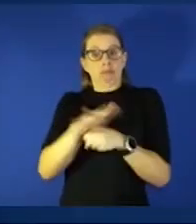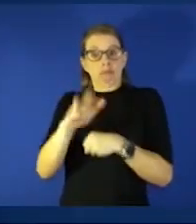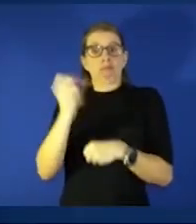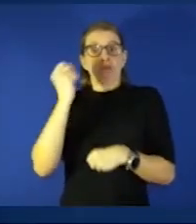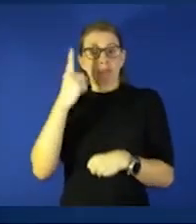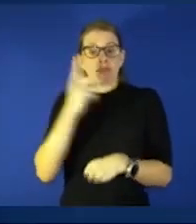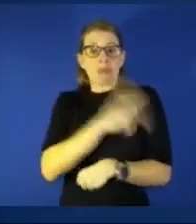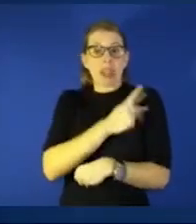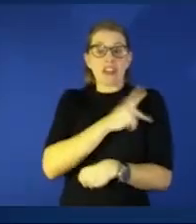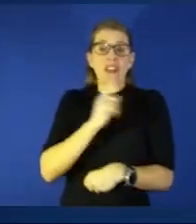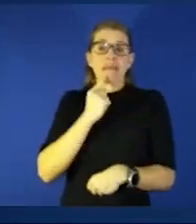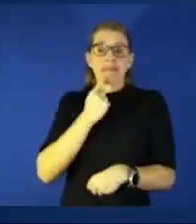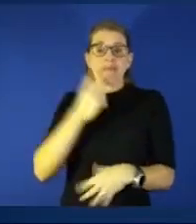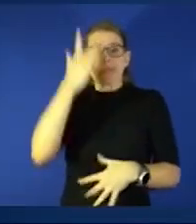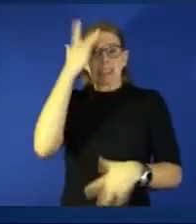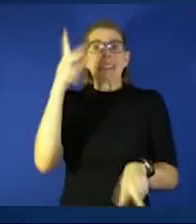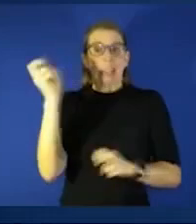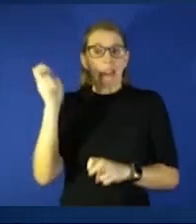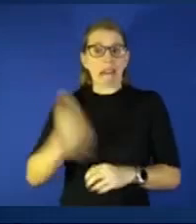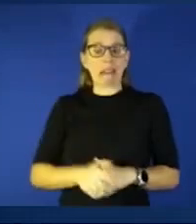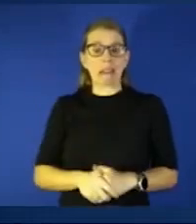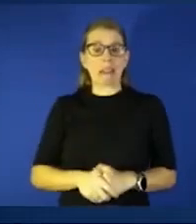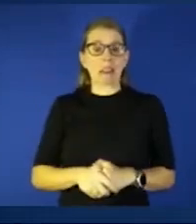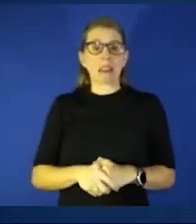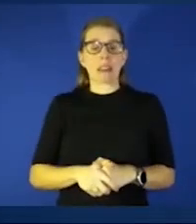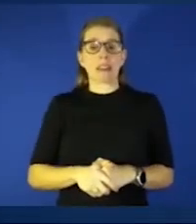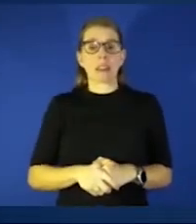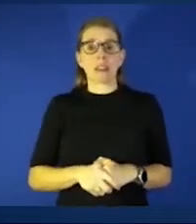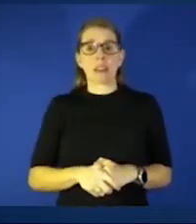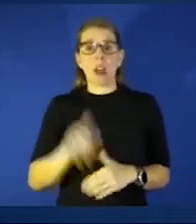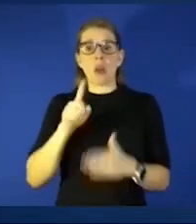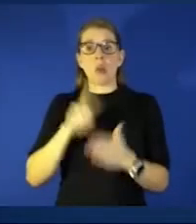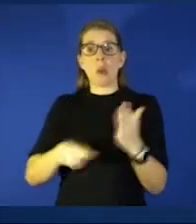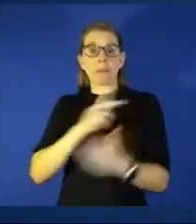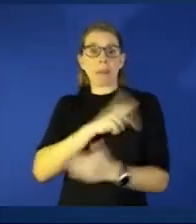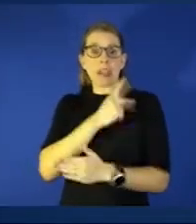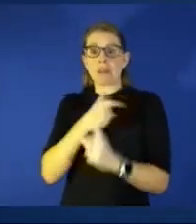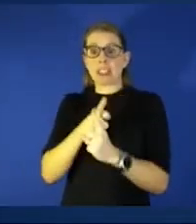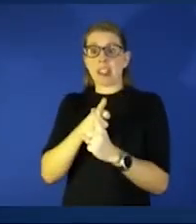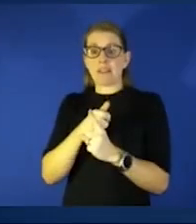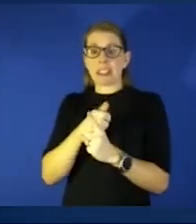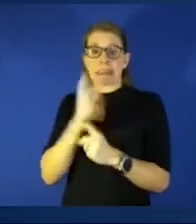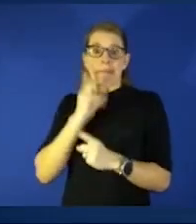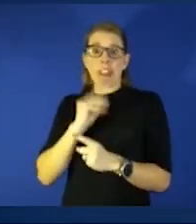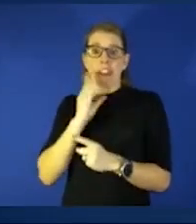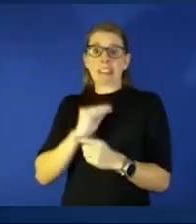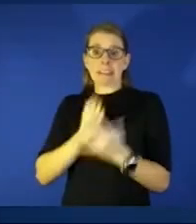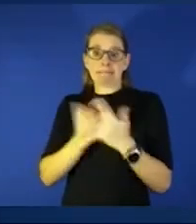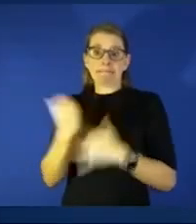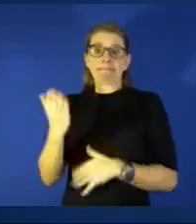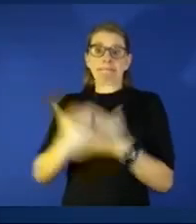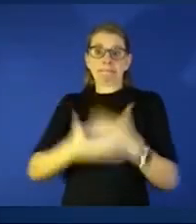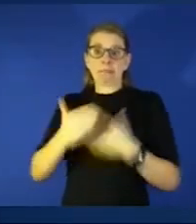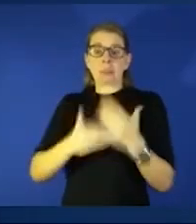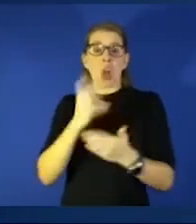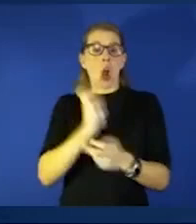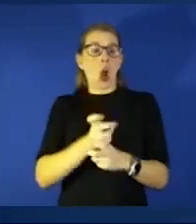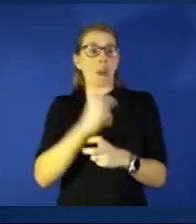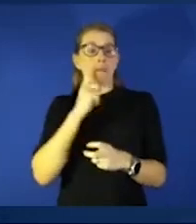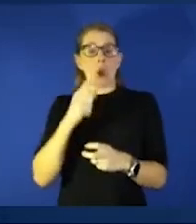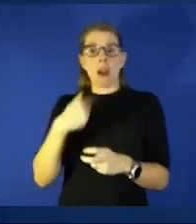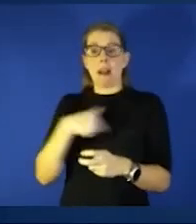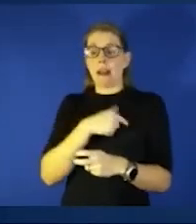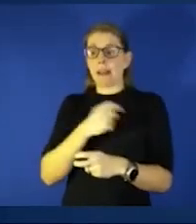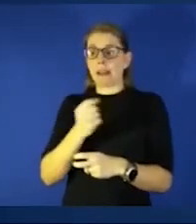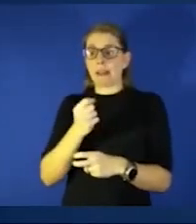are and what they're what the patient is going through and it's hard for them to get it and it's hard for us to be able to explain